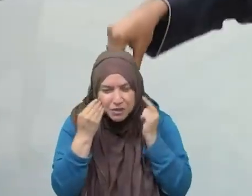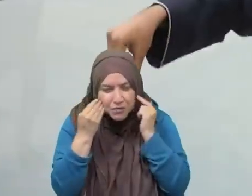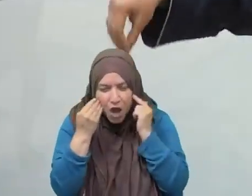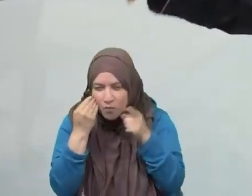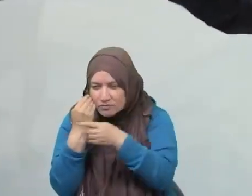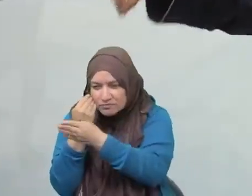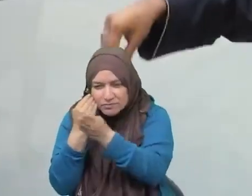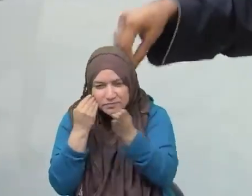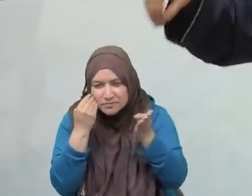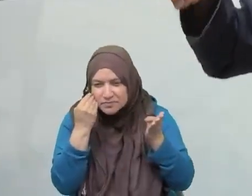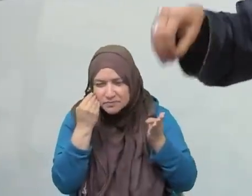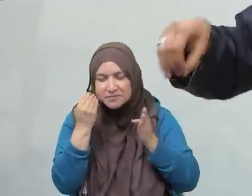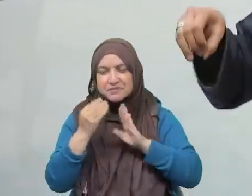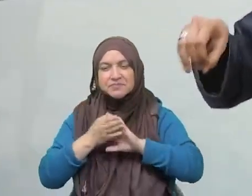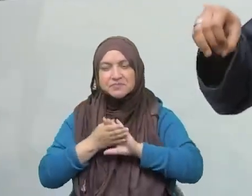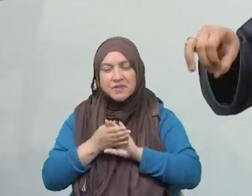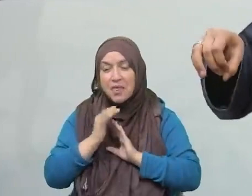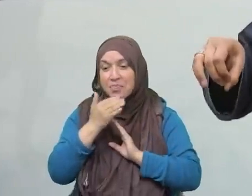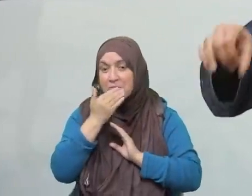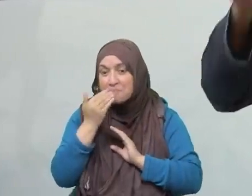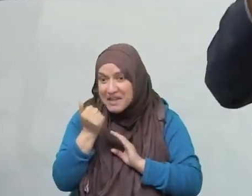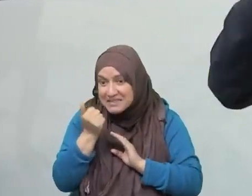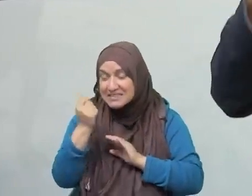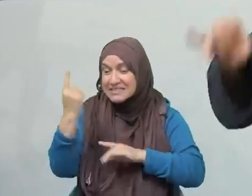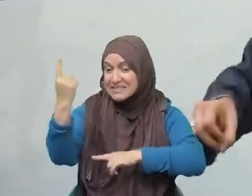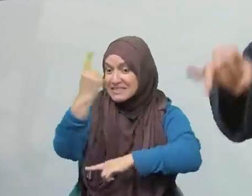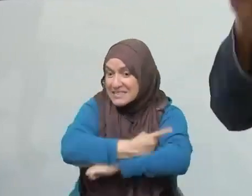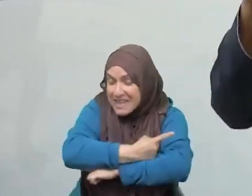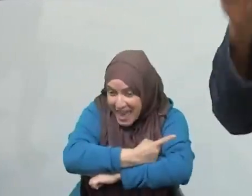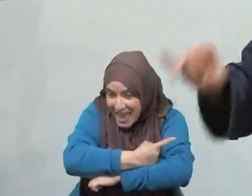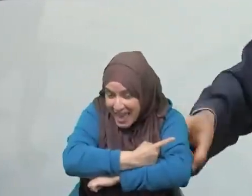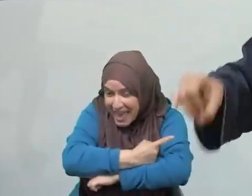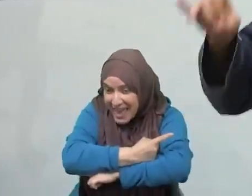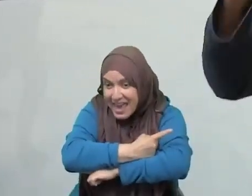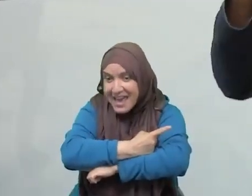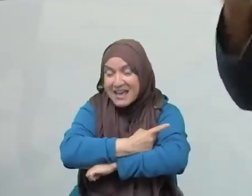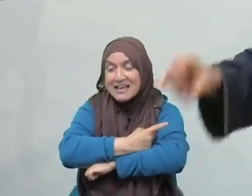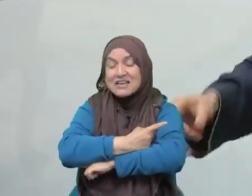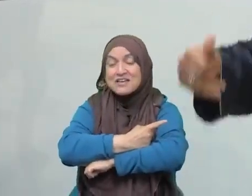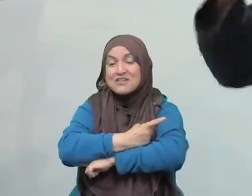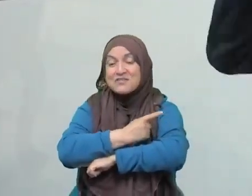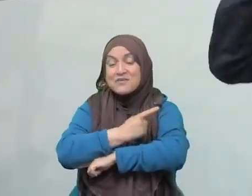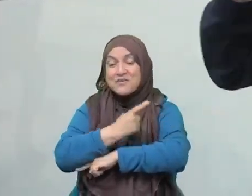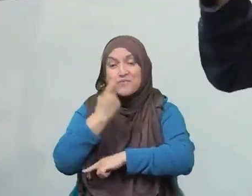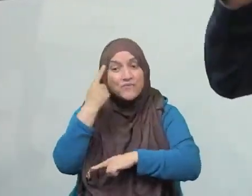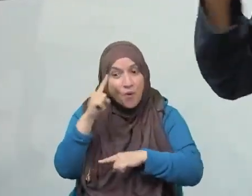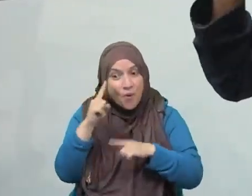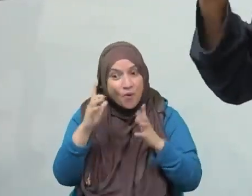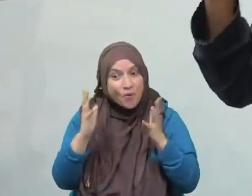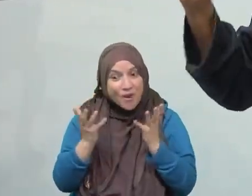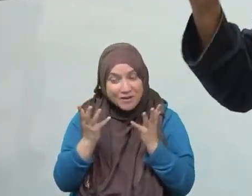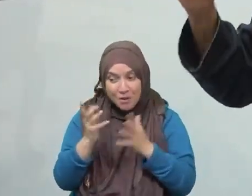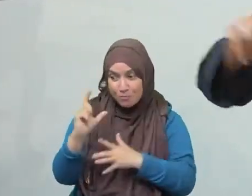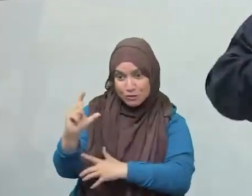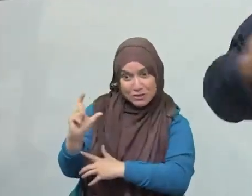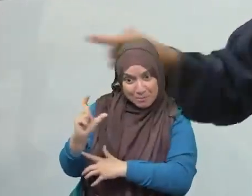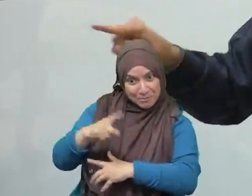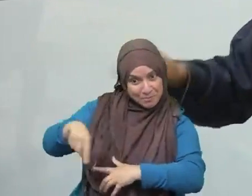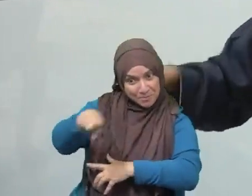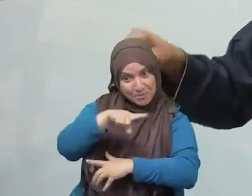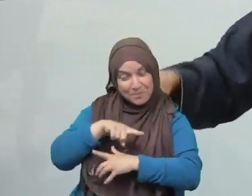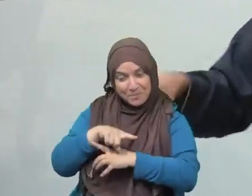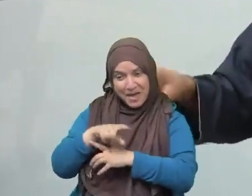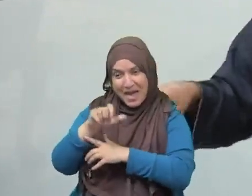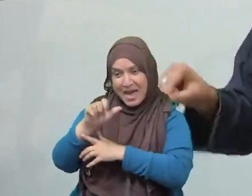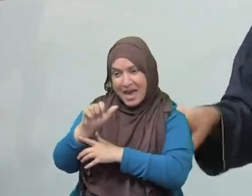On Arafah, the Prophet salallahu alayhi wasalam said, the best of what I and the Prophets that have came before me have said because all